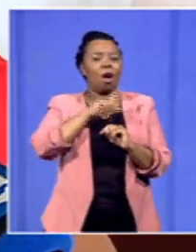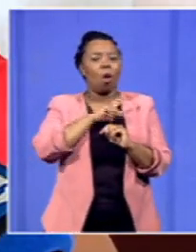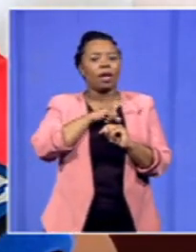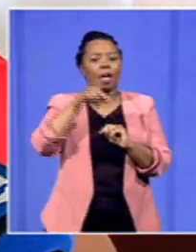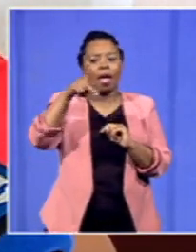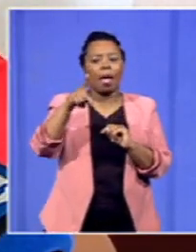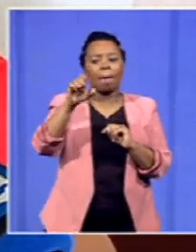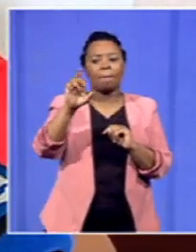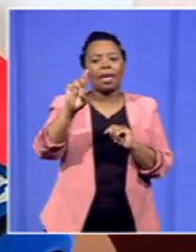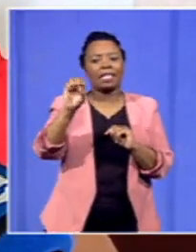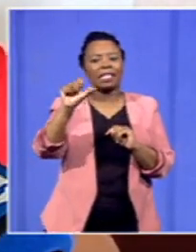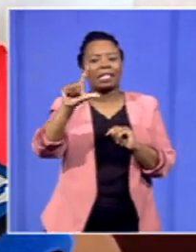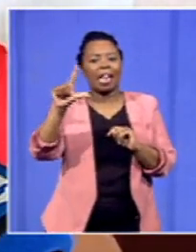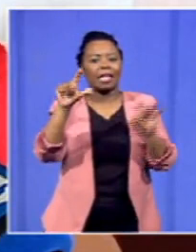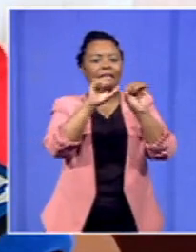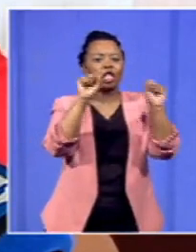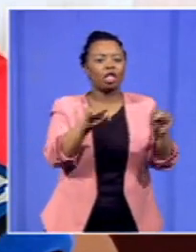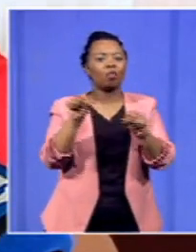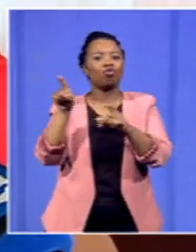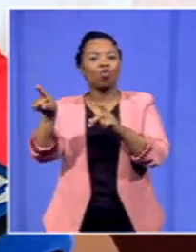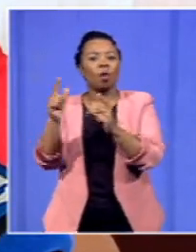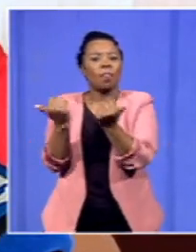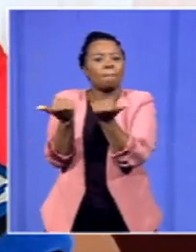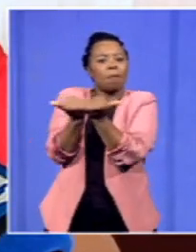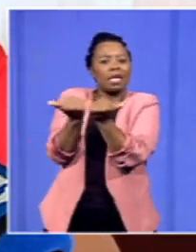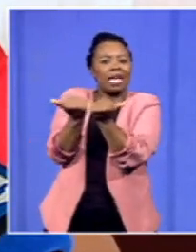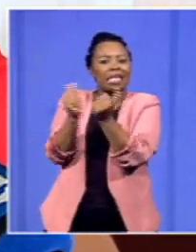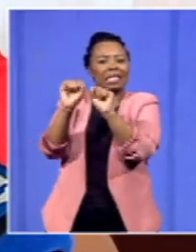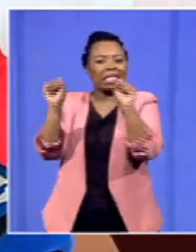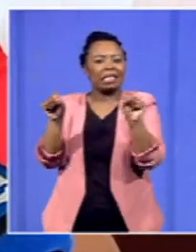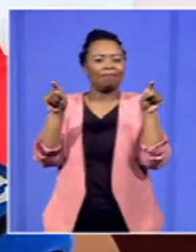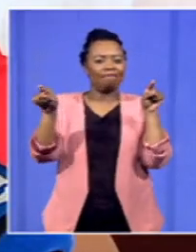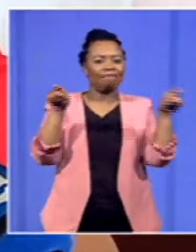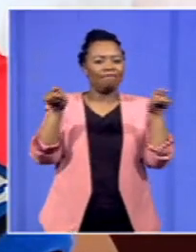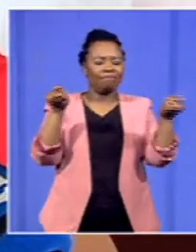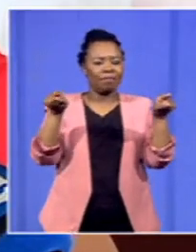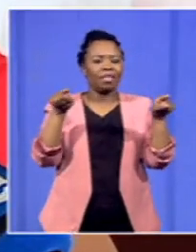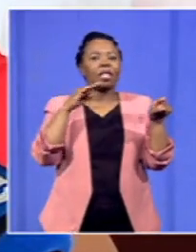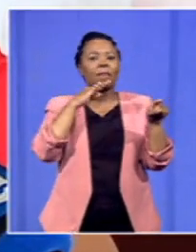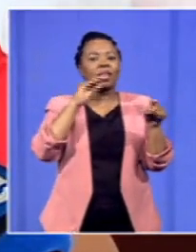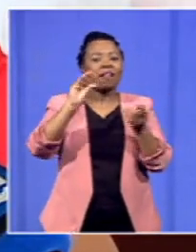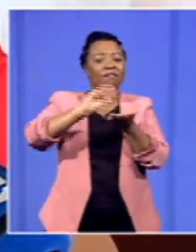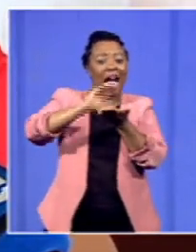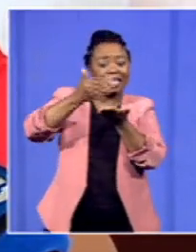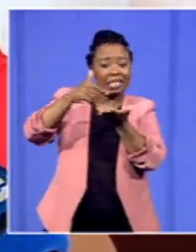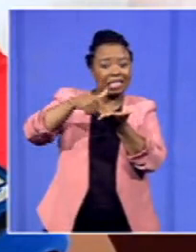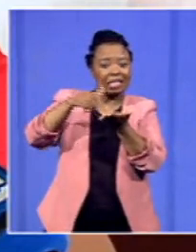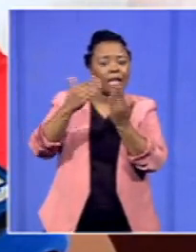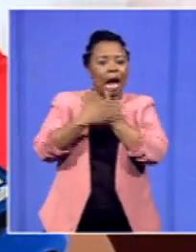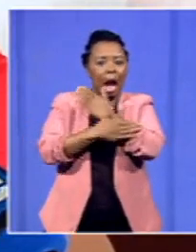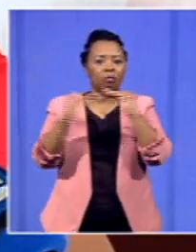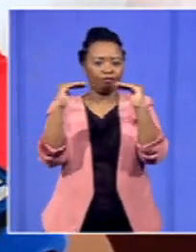system to the bazar system it has now made standardized the funding in the country so